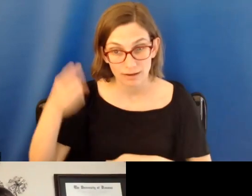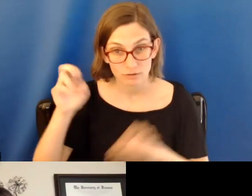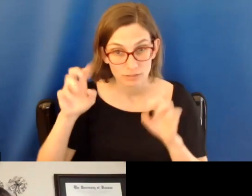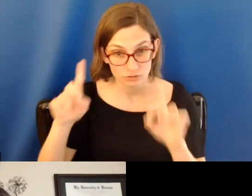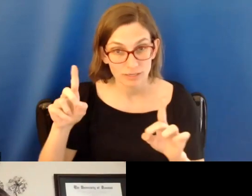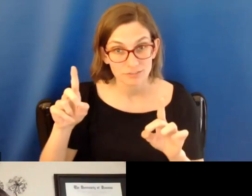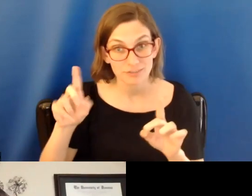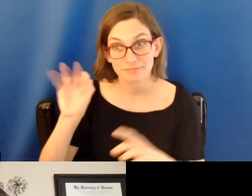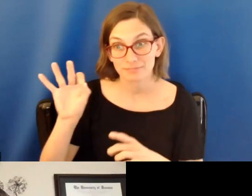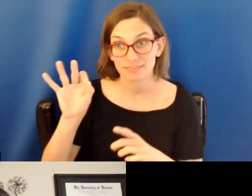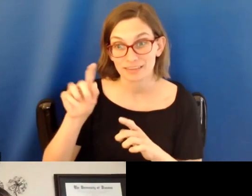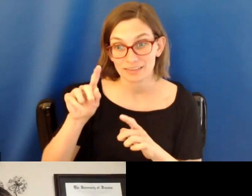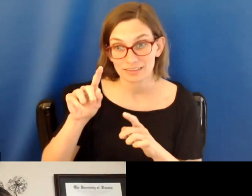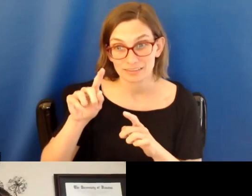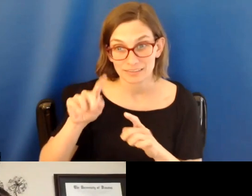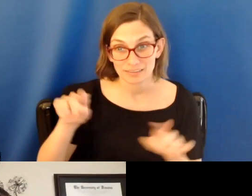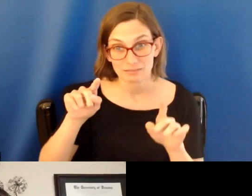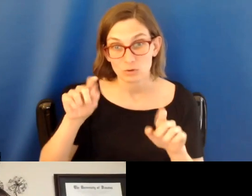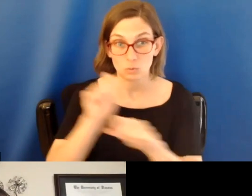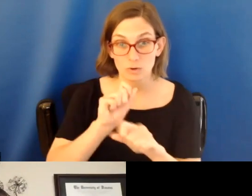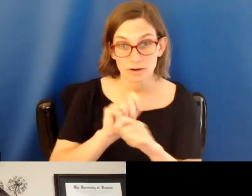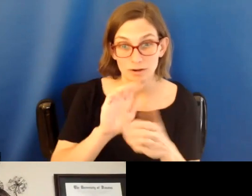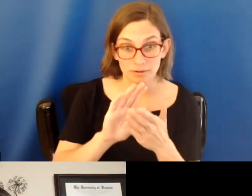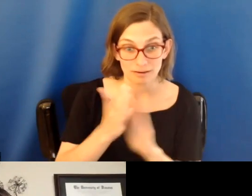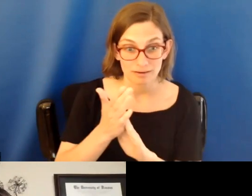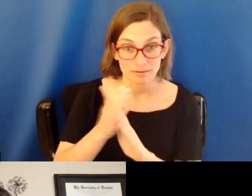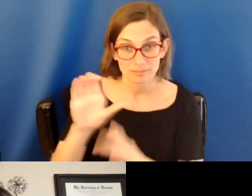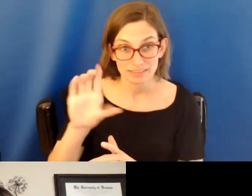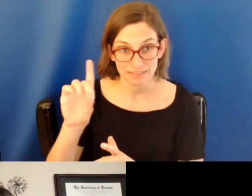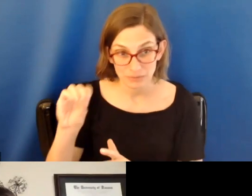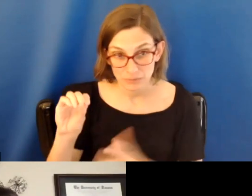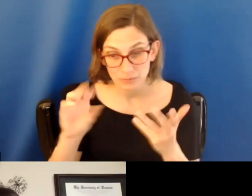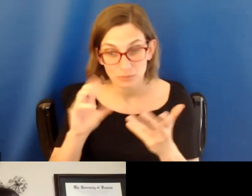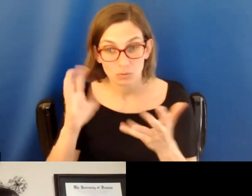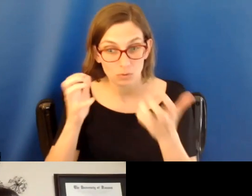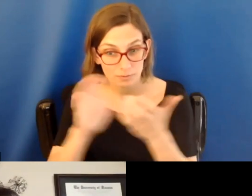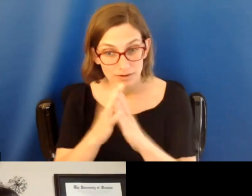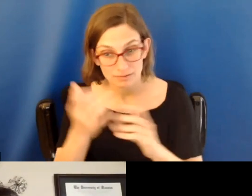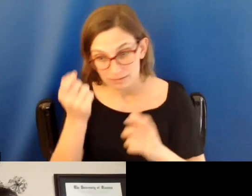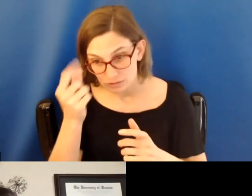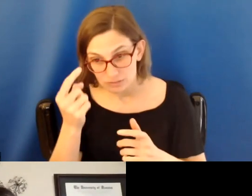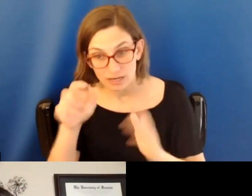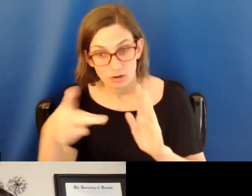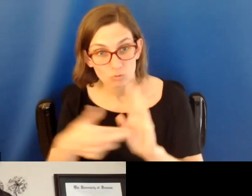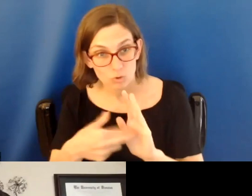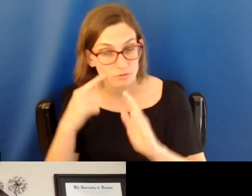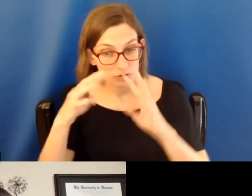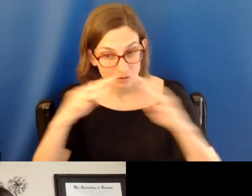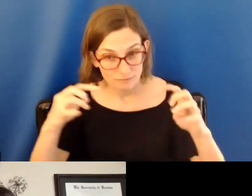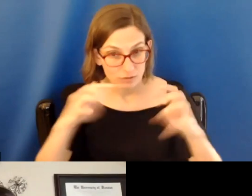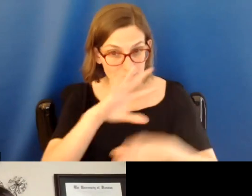So if you are working towards becoming a CDO or you want to understand roles in diversity, equity, and inclusion,